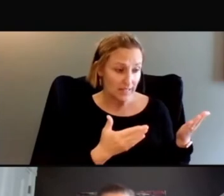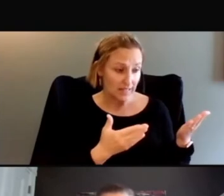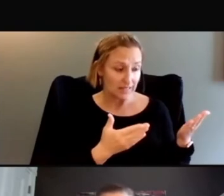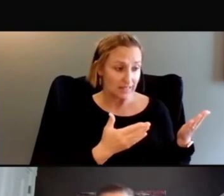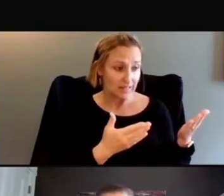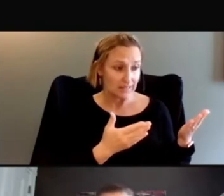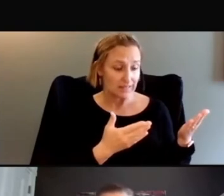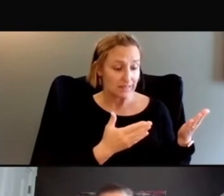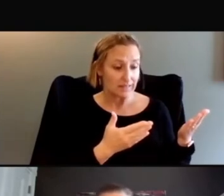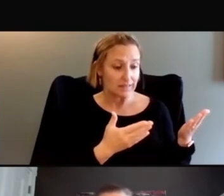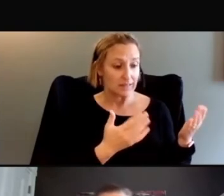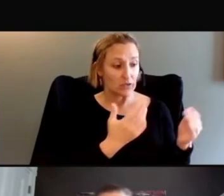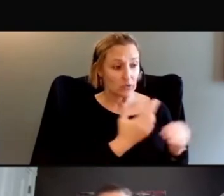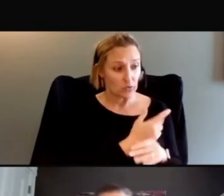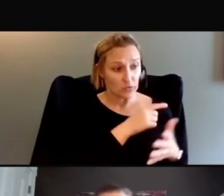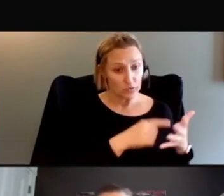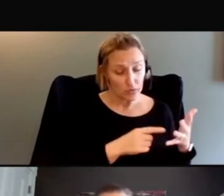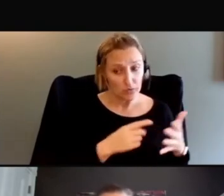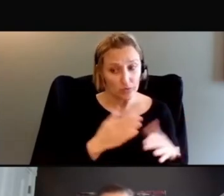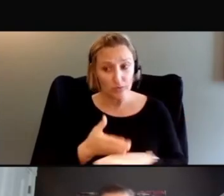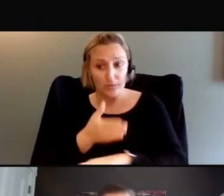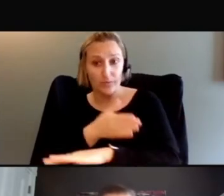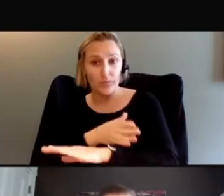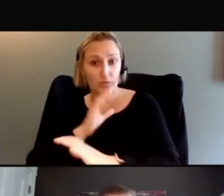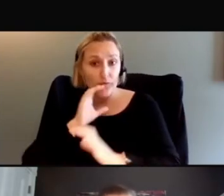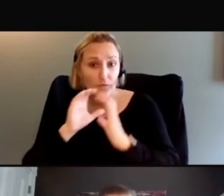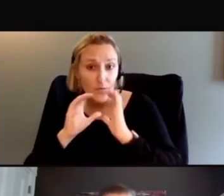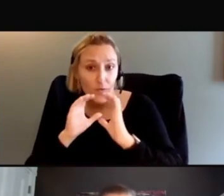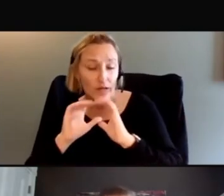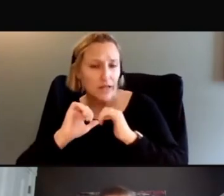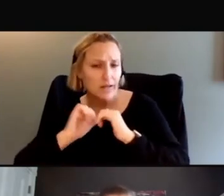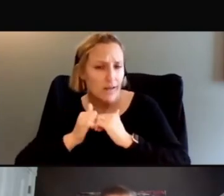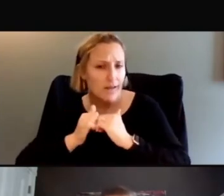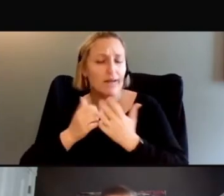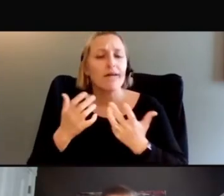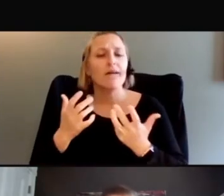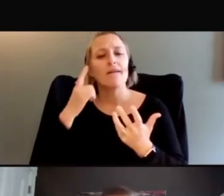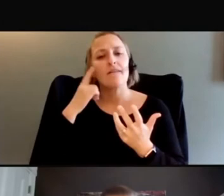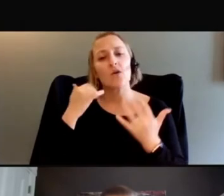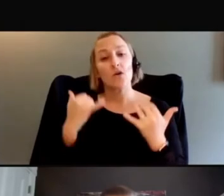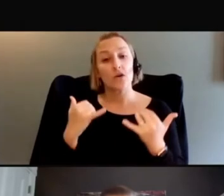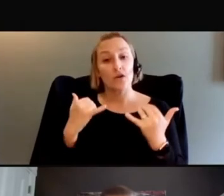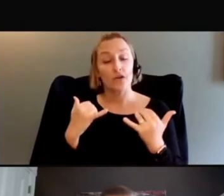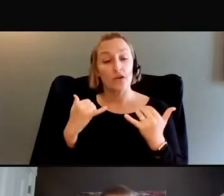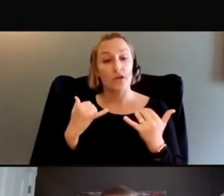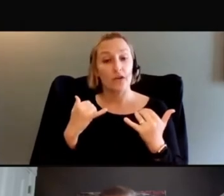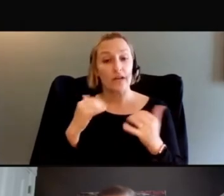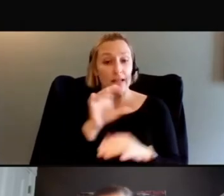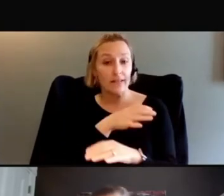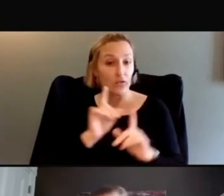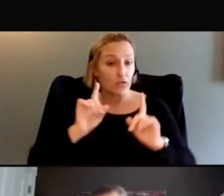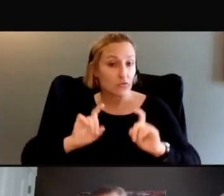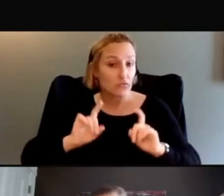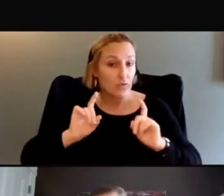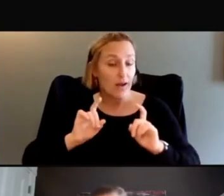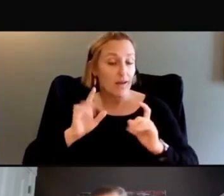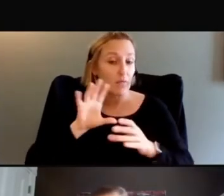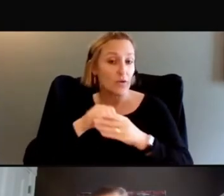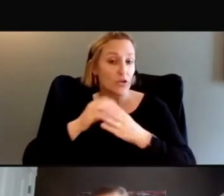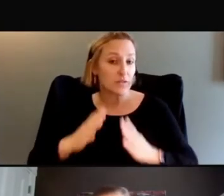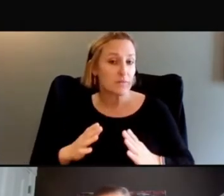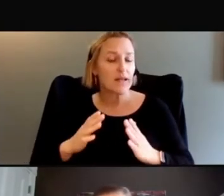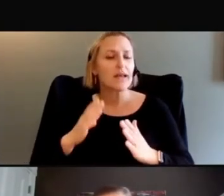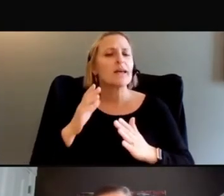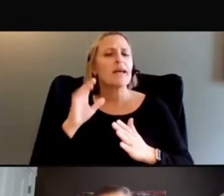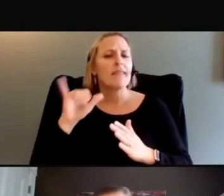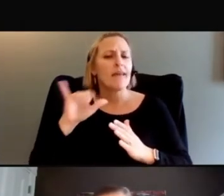potential and even current clinical trial participants? How can we improve that communication?